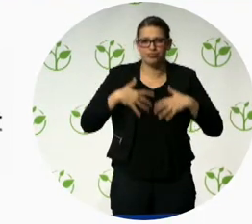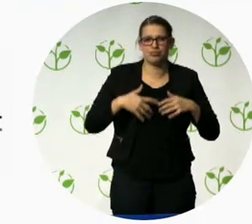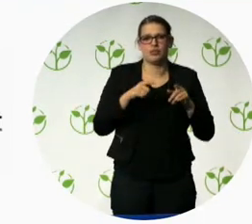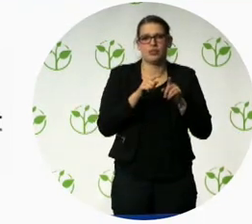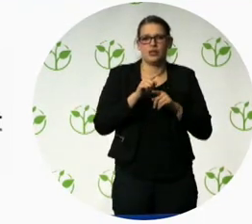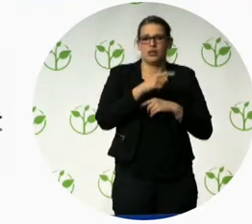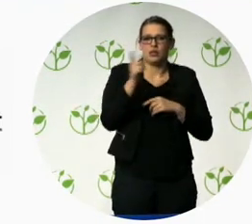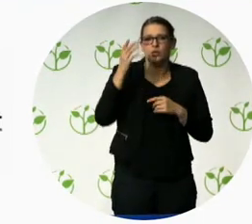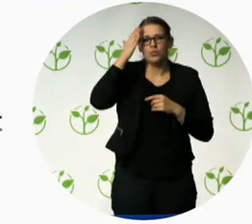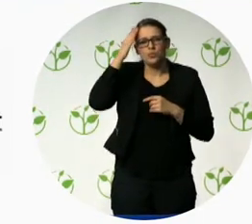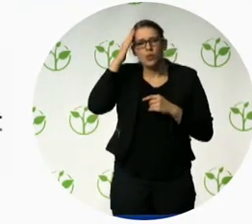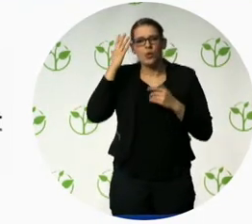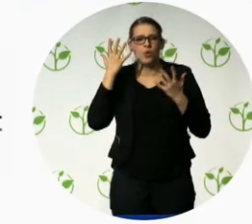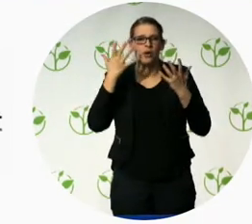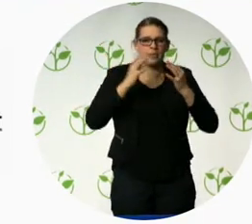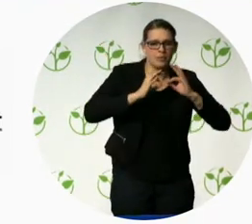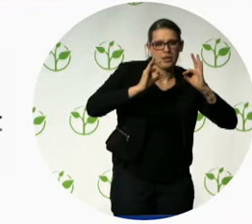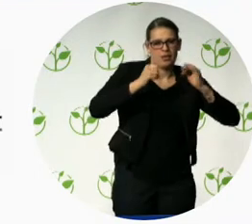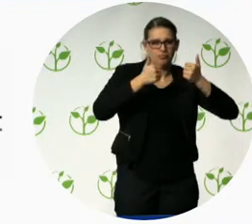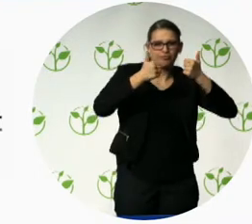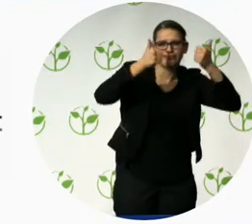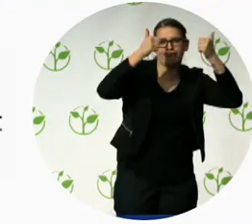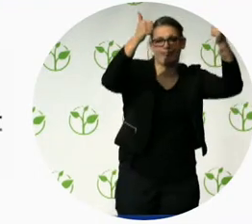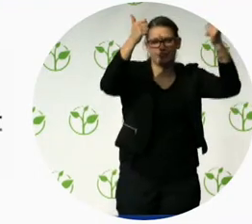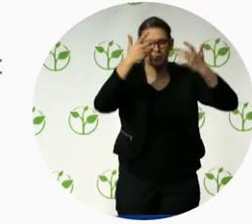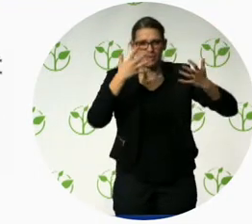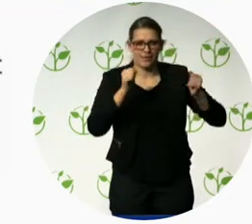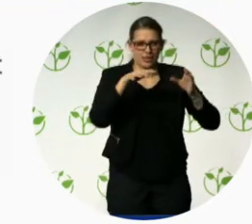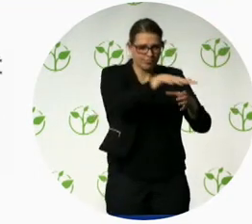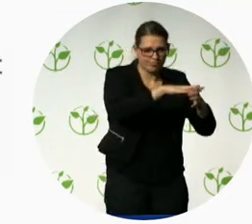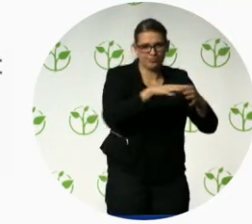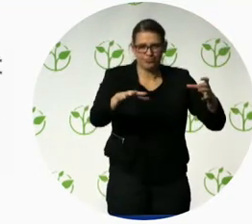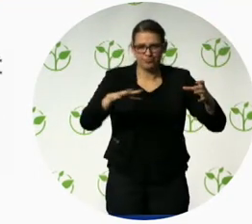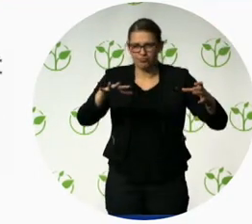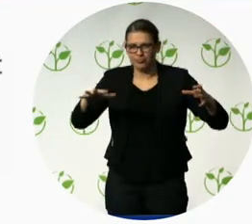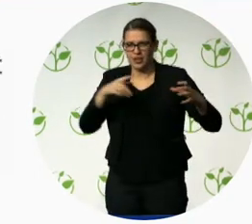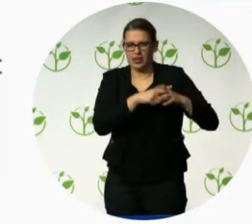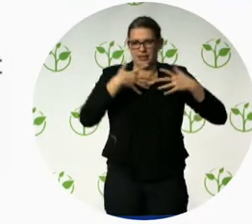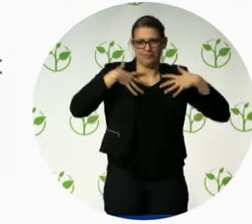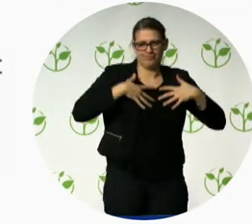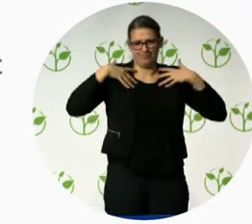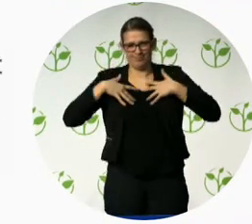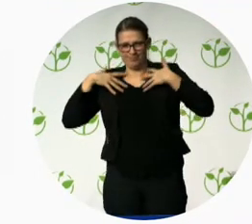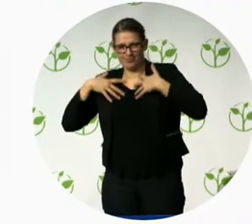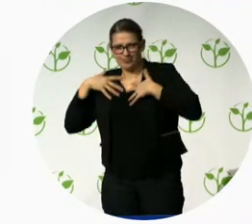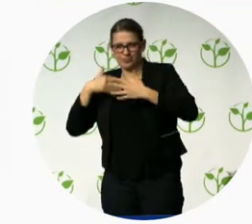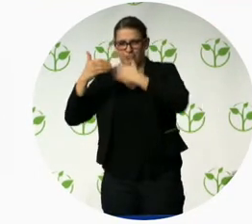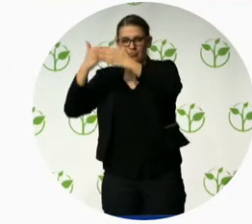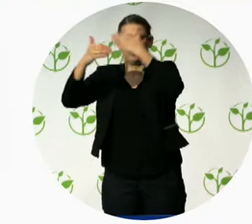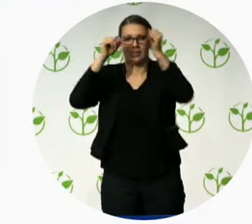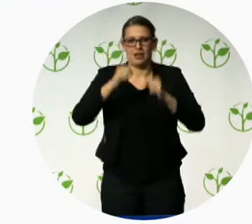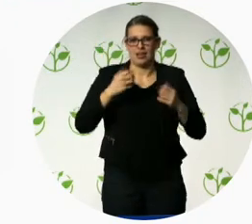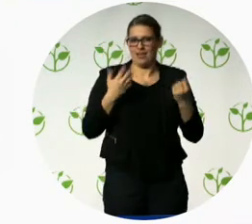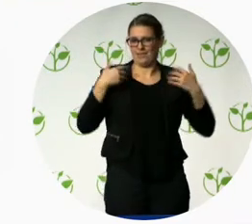is the world of disability because the use case is so obvious. But they've got Satya's backing here. Satya doesn't look at AI